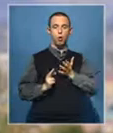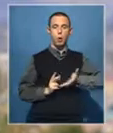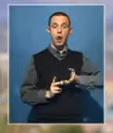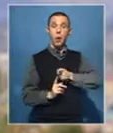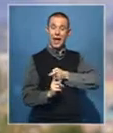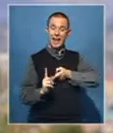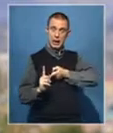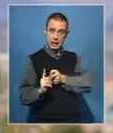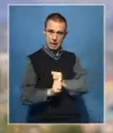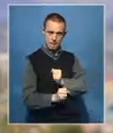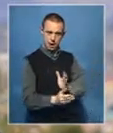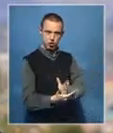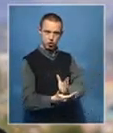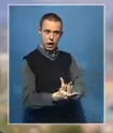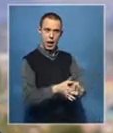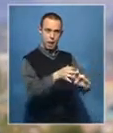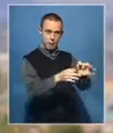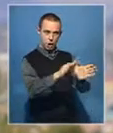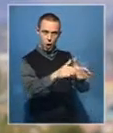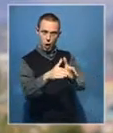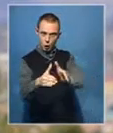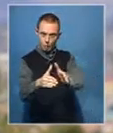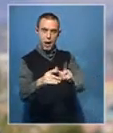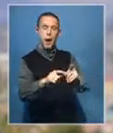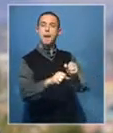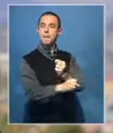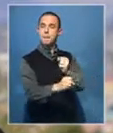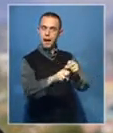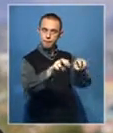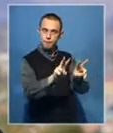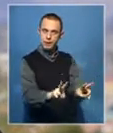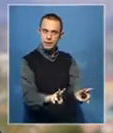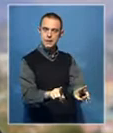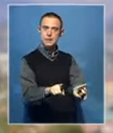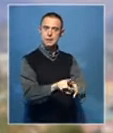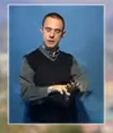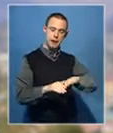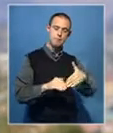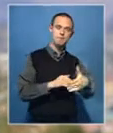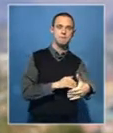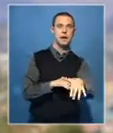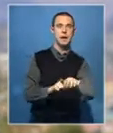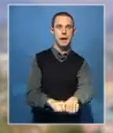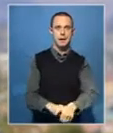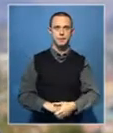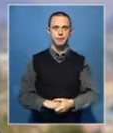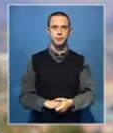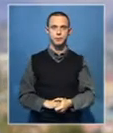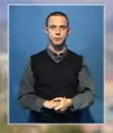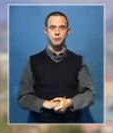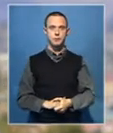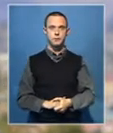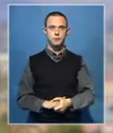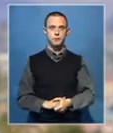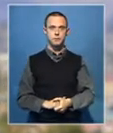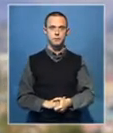Che to ensure that all the parties find one another and that peace reigns in the kingdom of Lesotho. Yulisan Jamila, SABC